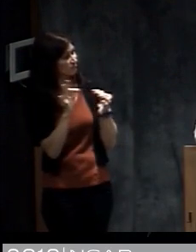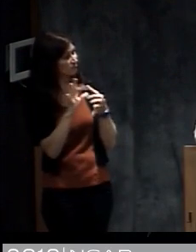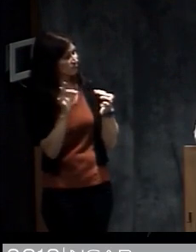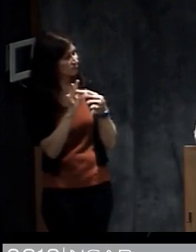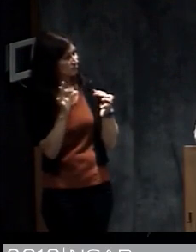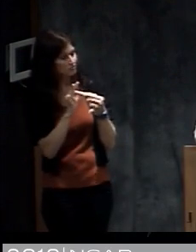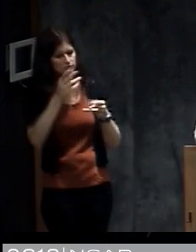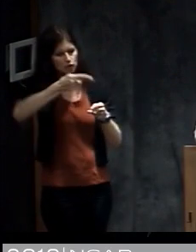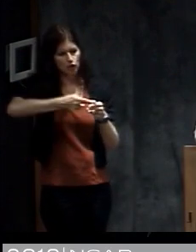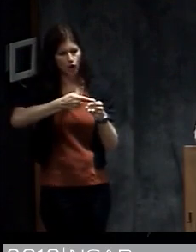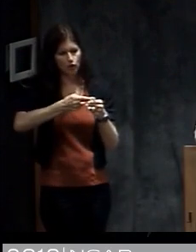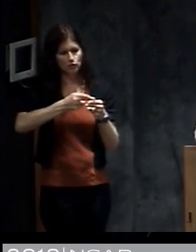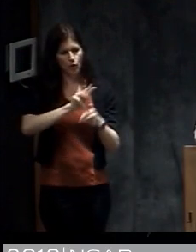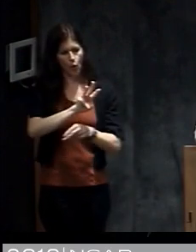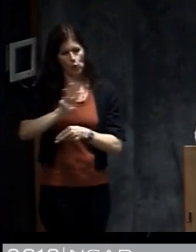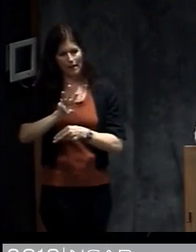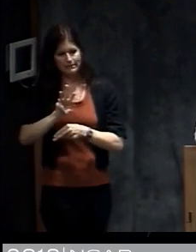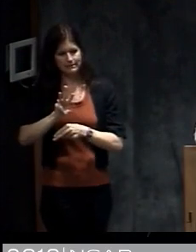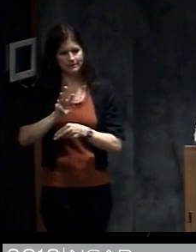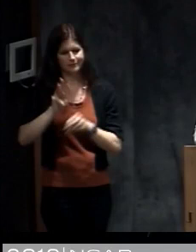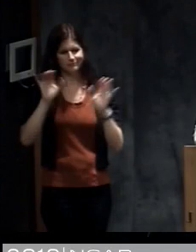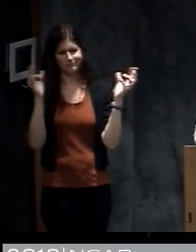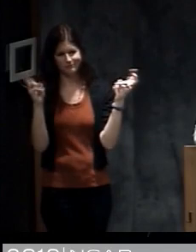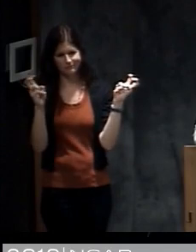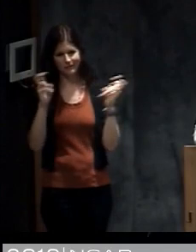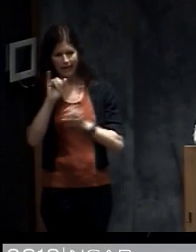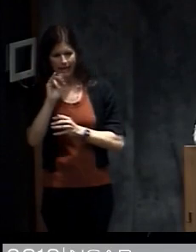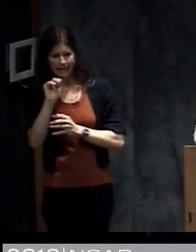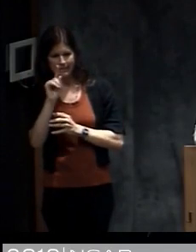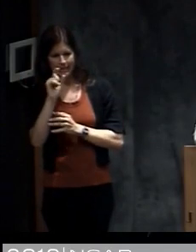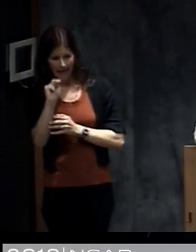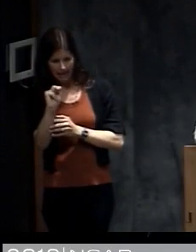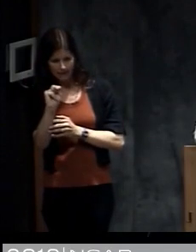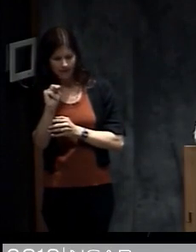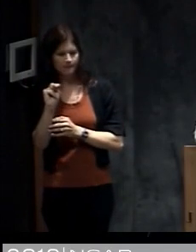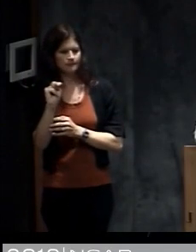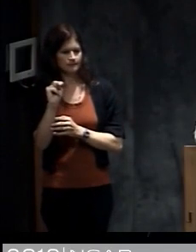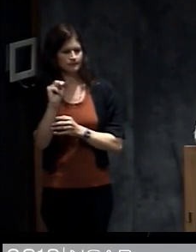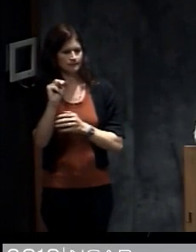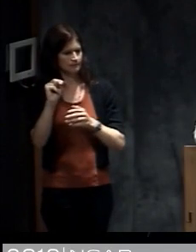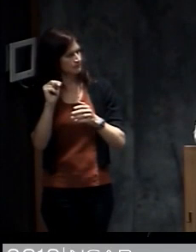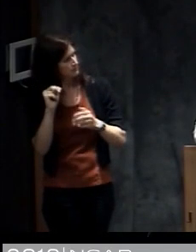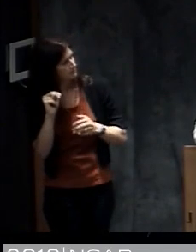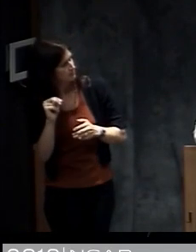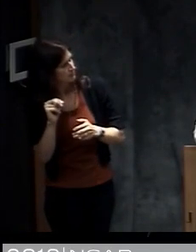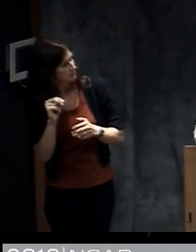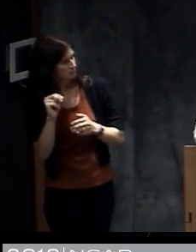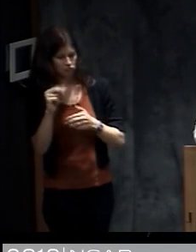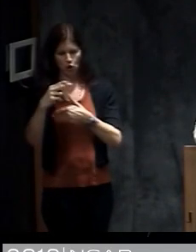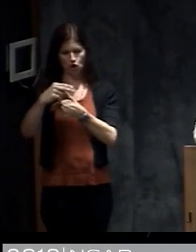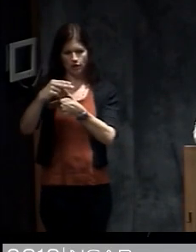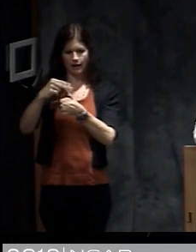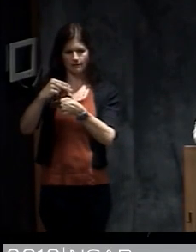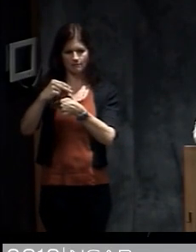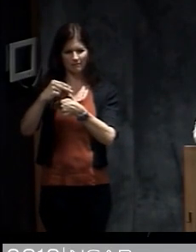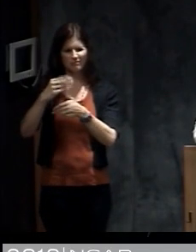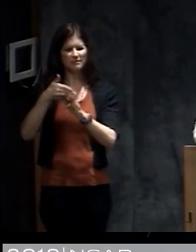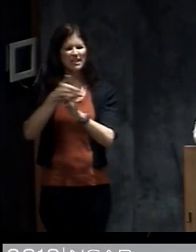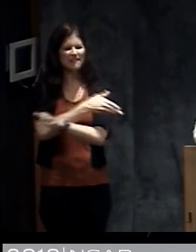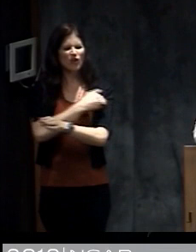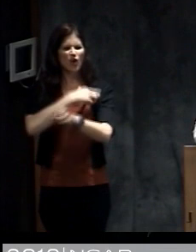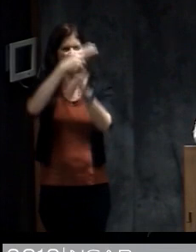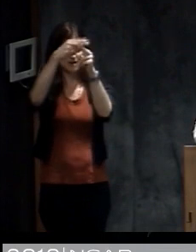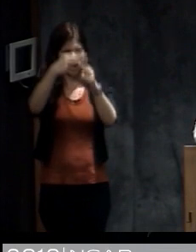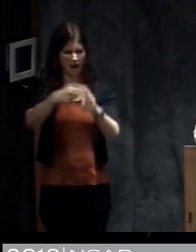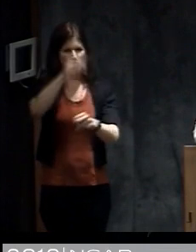it the West Indian hurricane of September 1900. This is before hurricanes have the naming convention that they do today. So this talks about how measured by